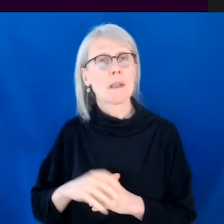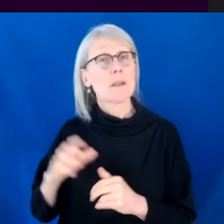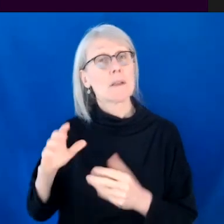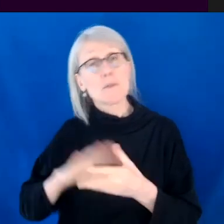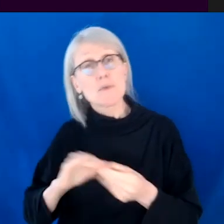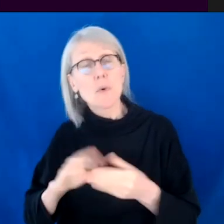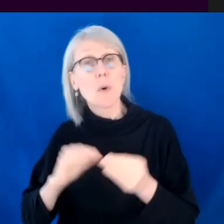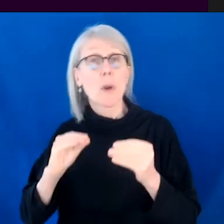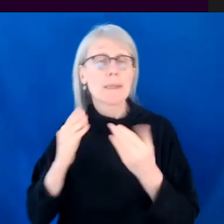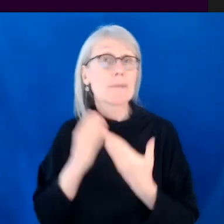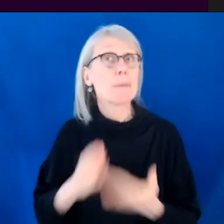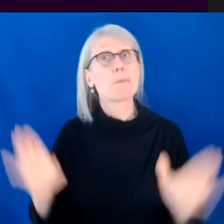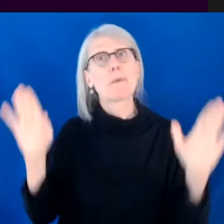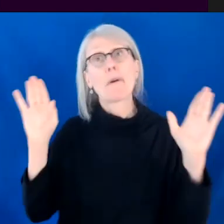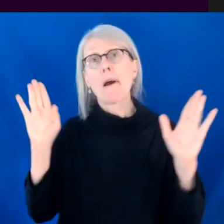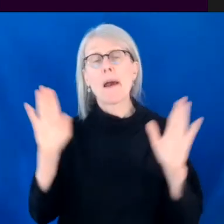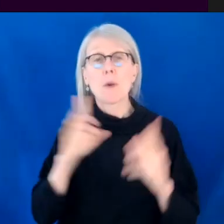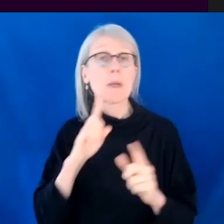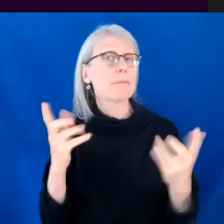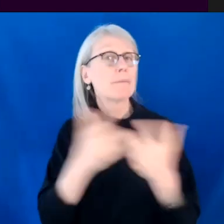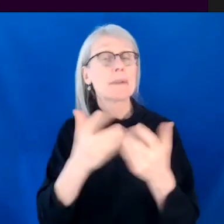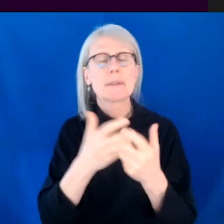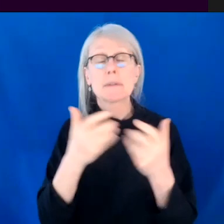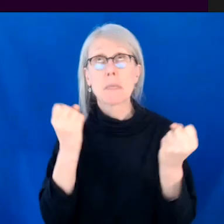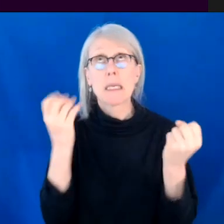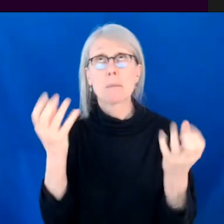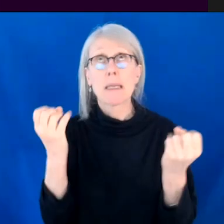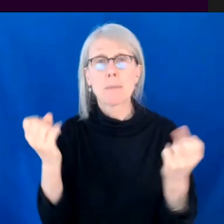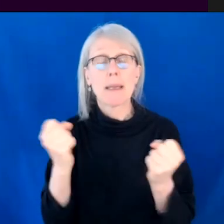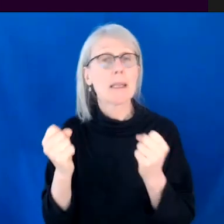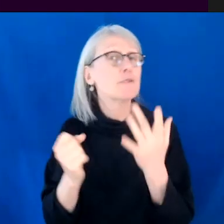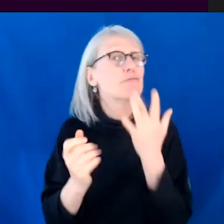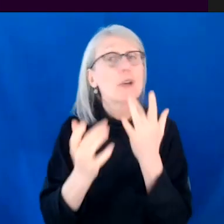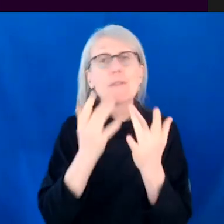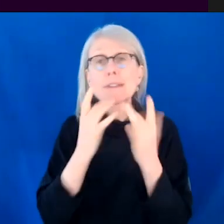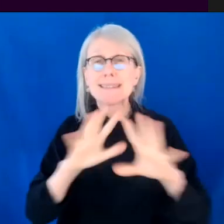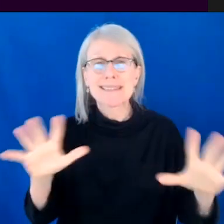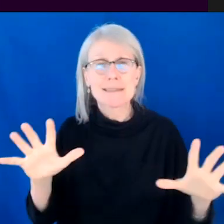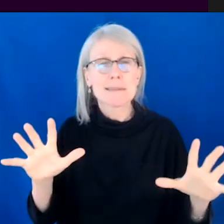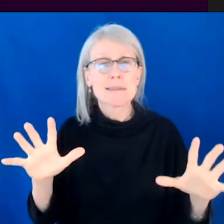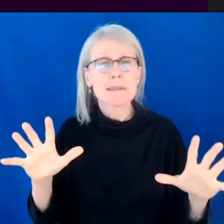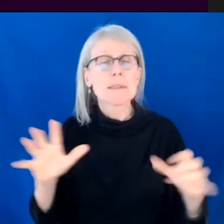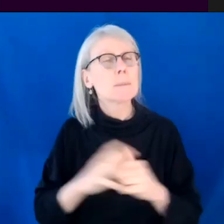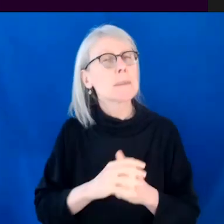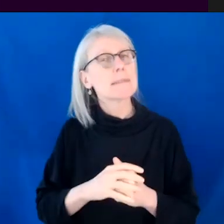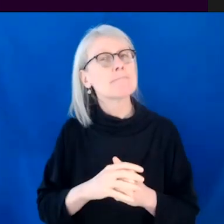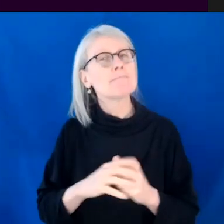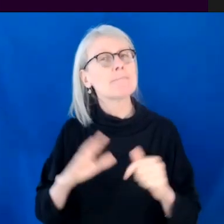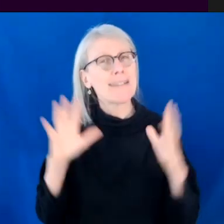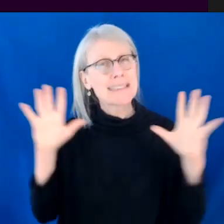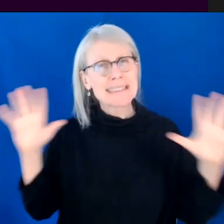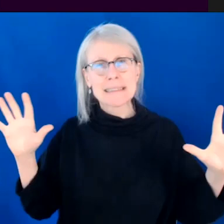has mass appeal as they say. And I think what we've, um, come to see over the